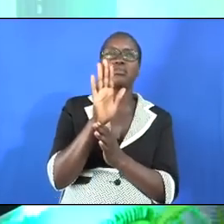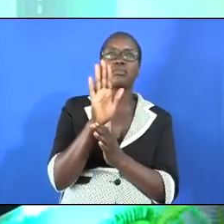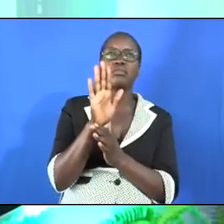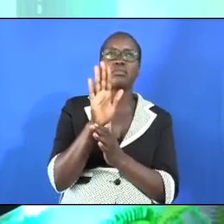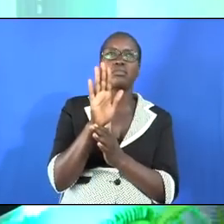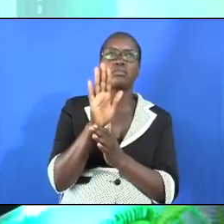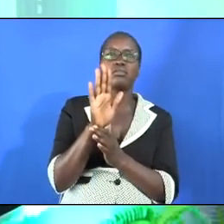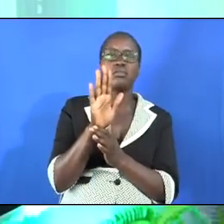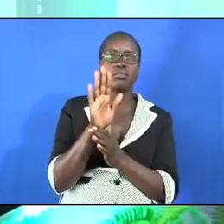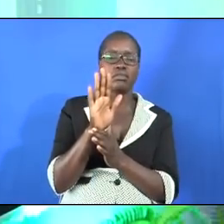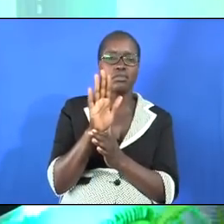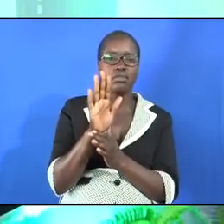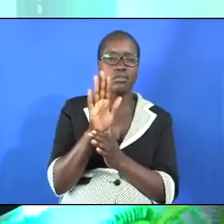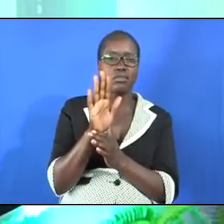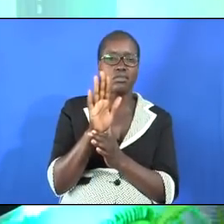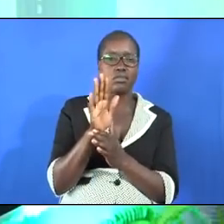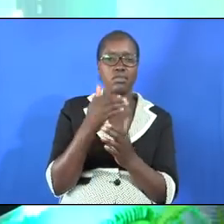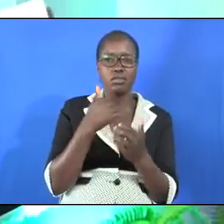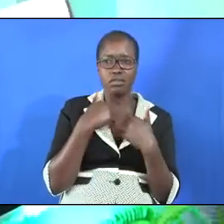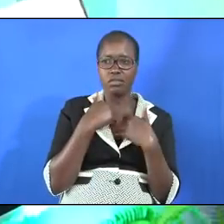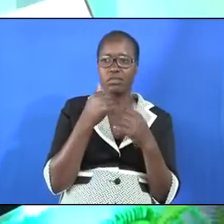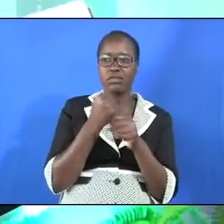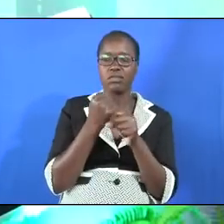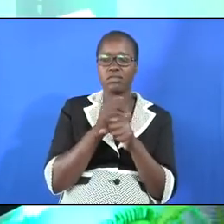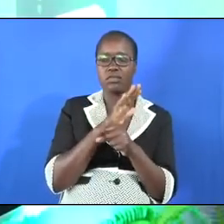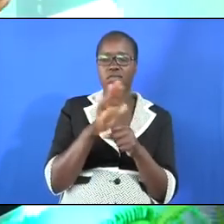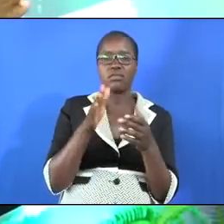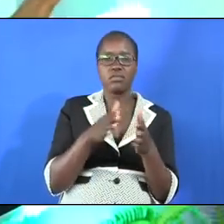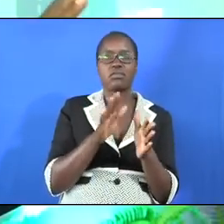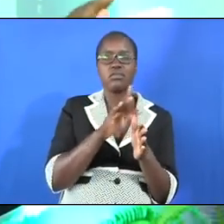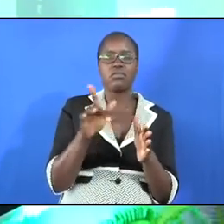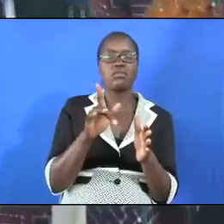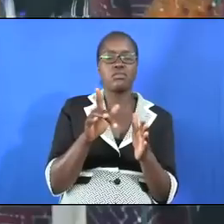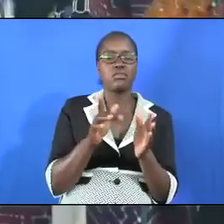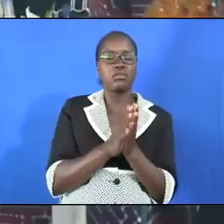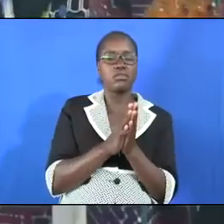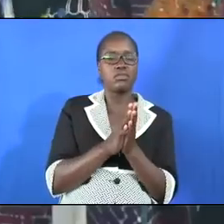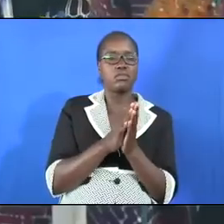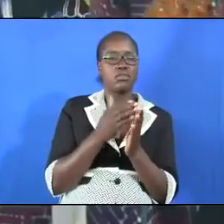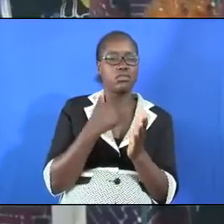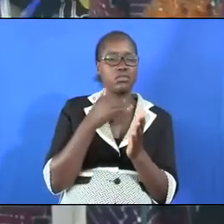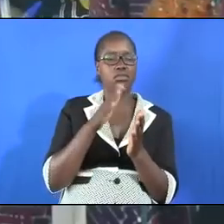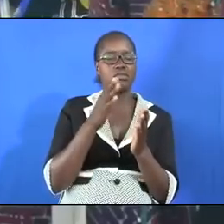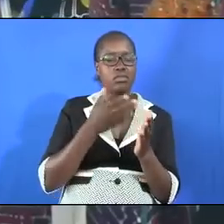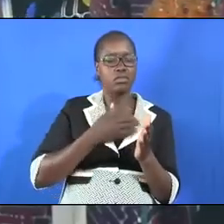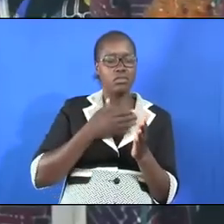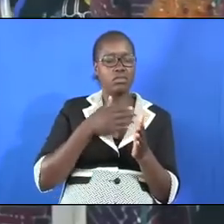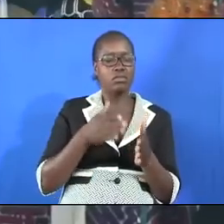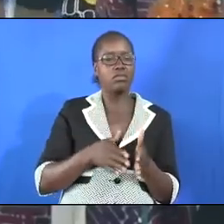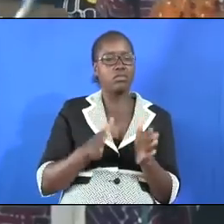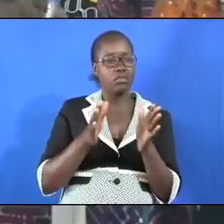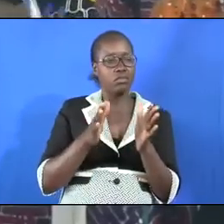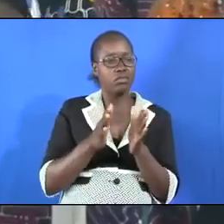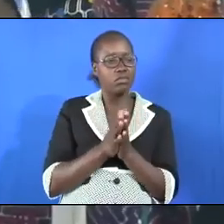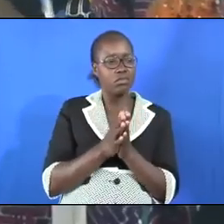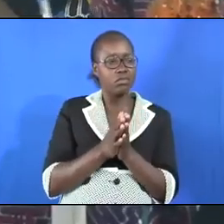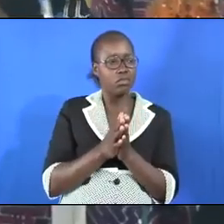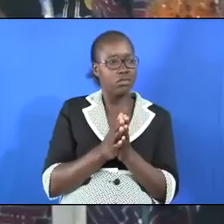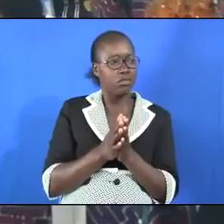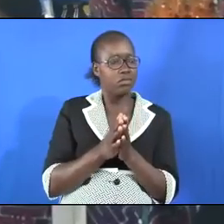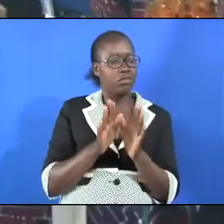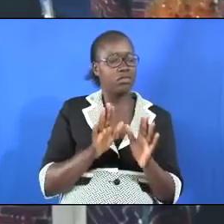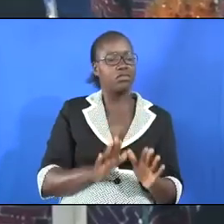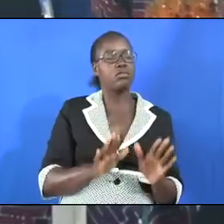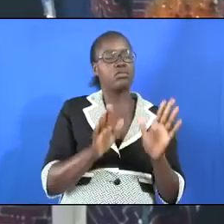I want to have nothing to do with you he will allow you to have your way and as he exited they were left